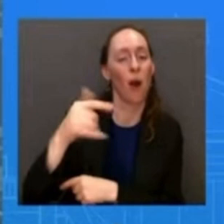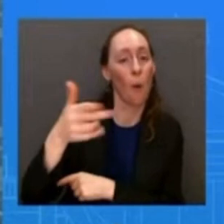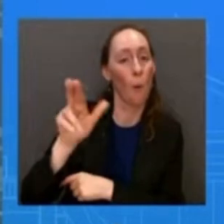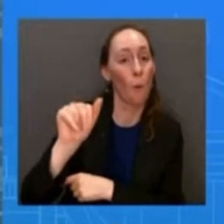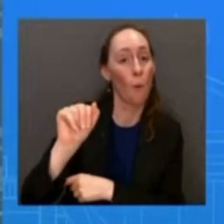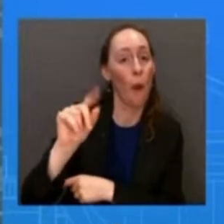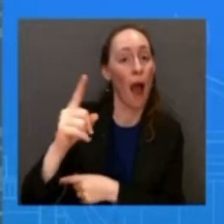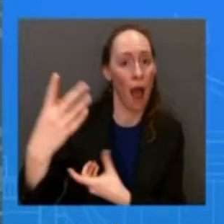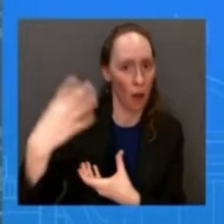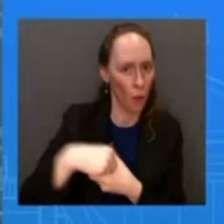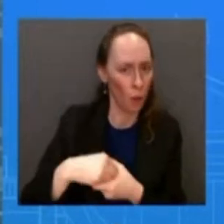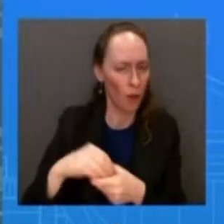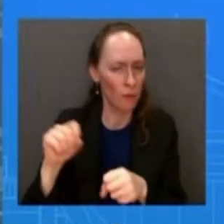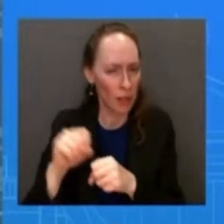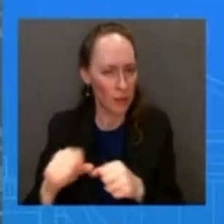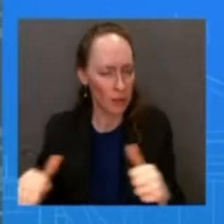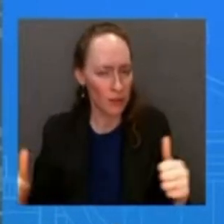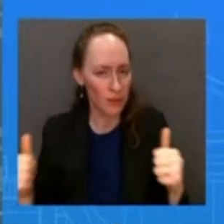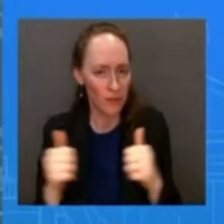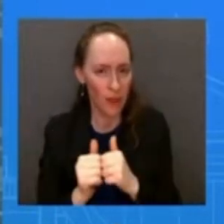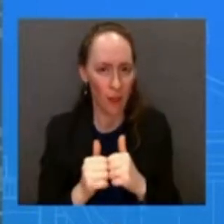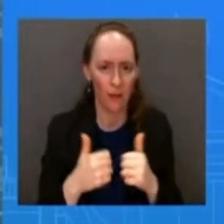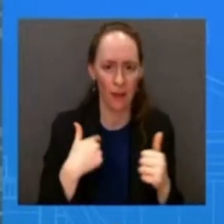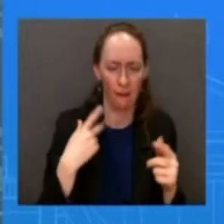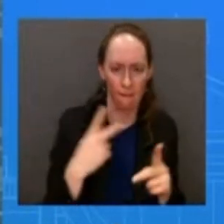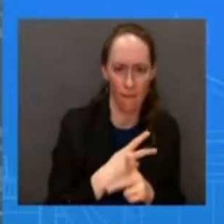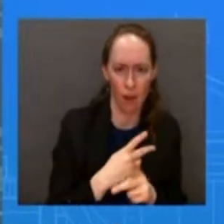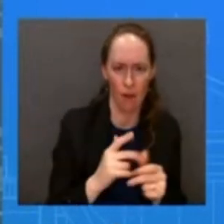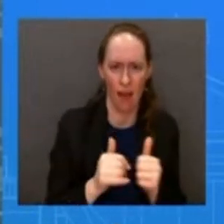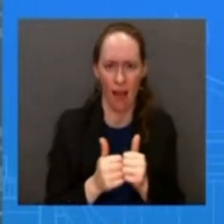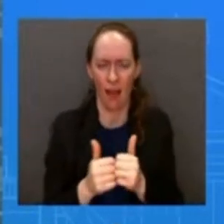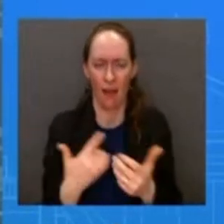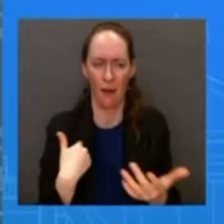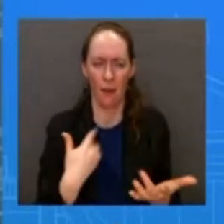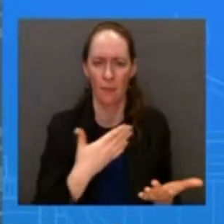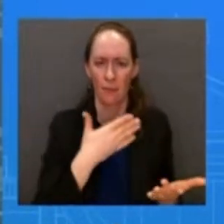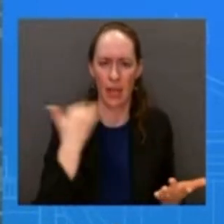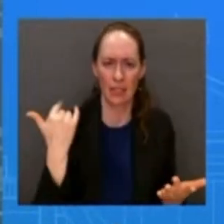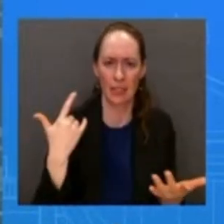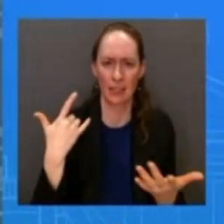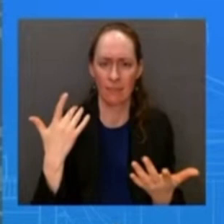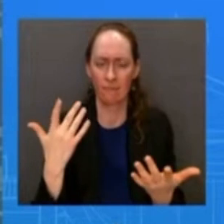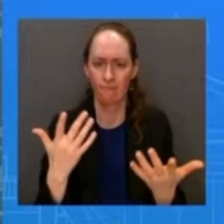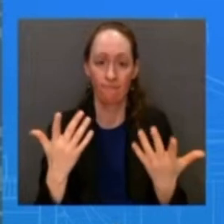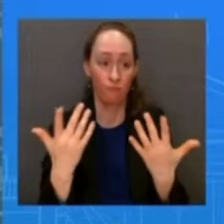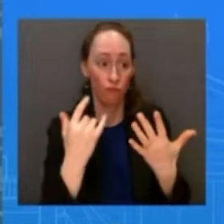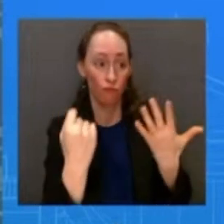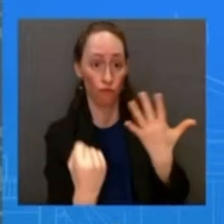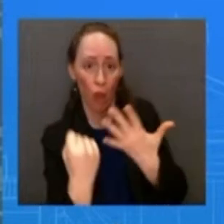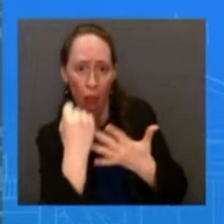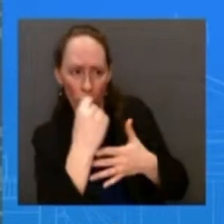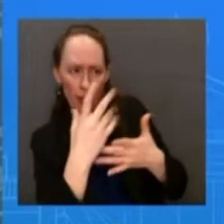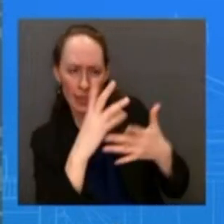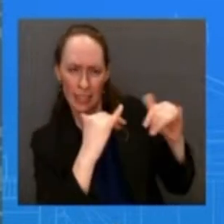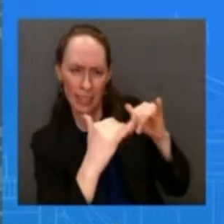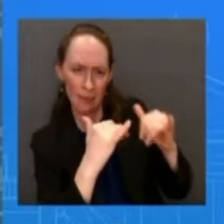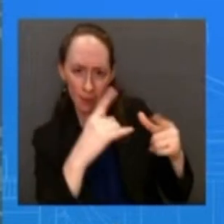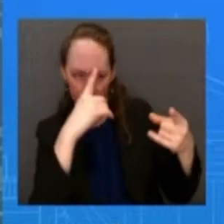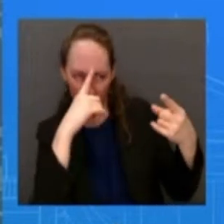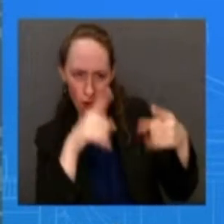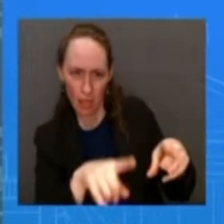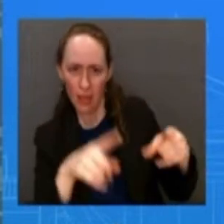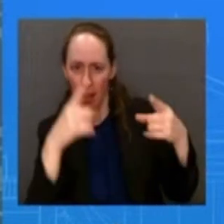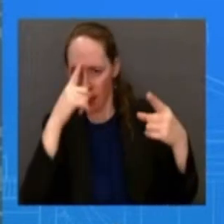cooperation on their shared priorities i do not have a a trip or a meeting to announce at this time